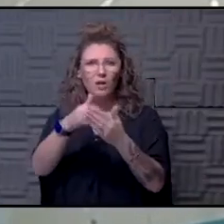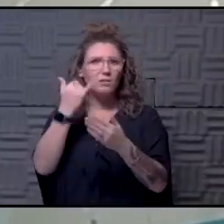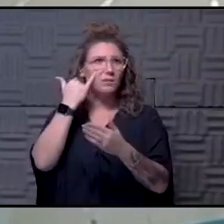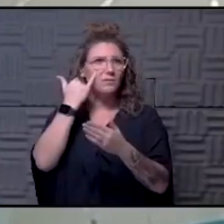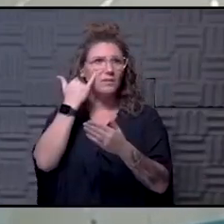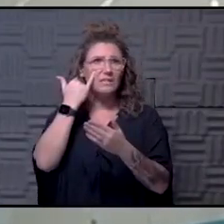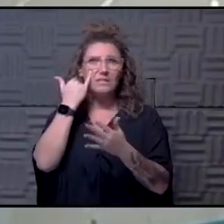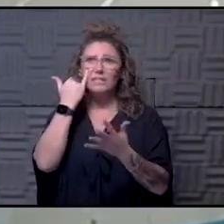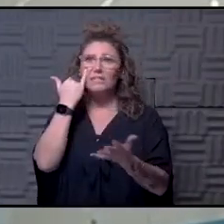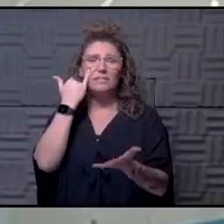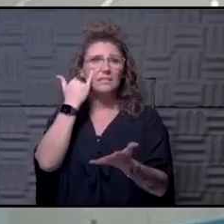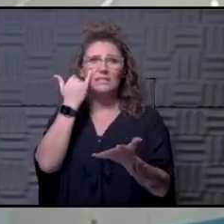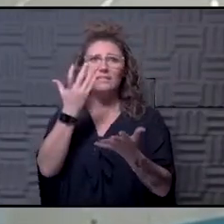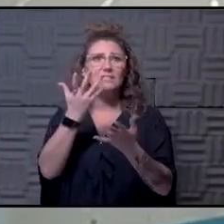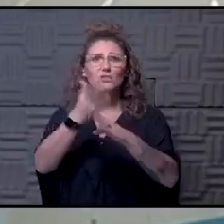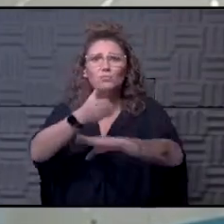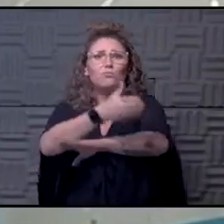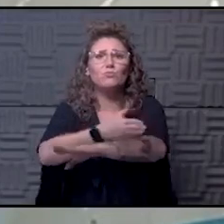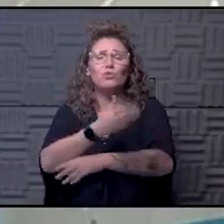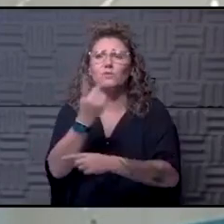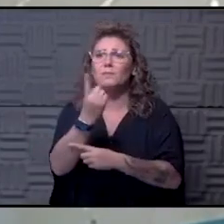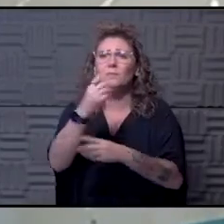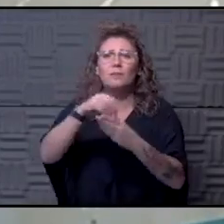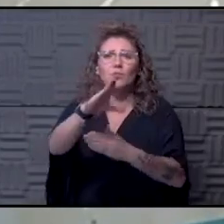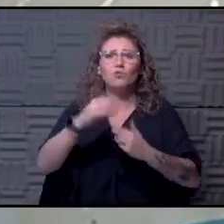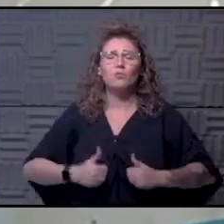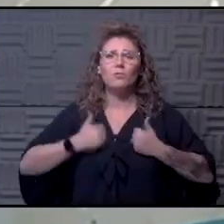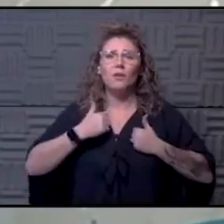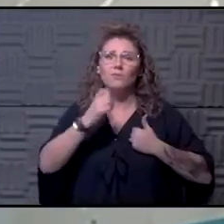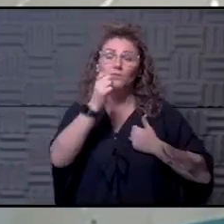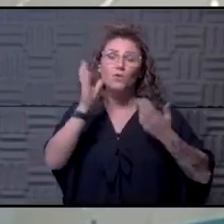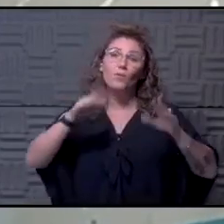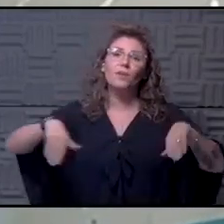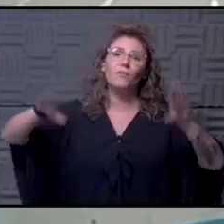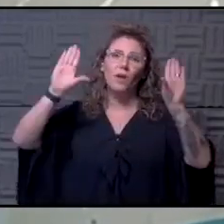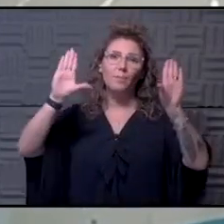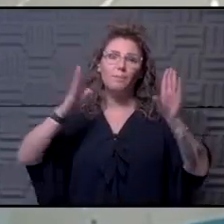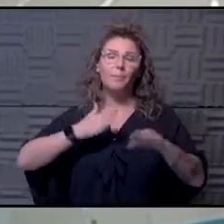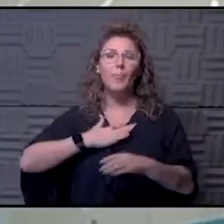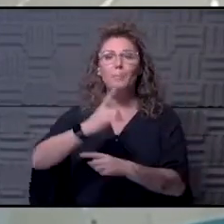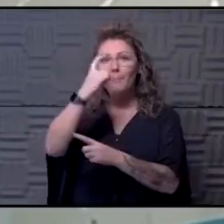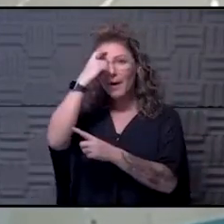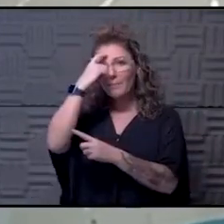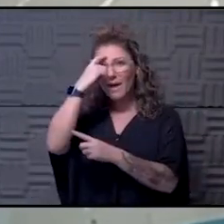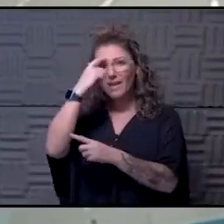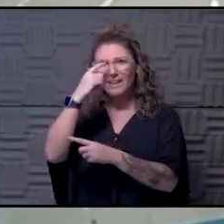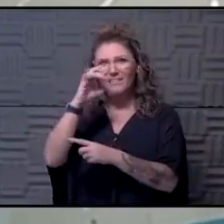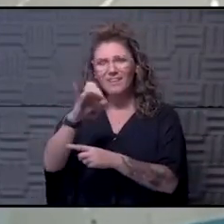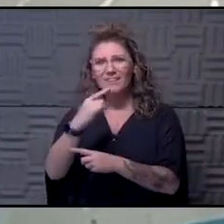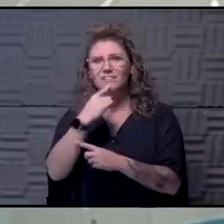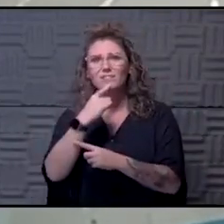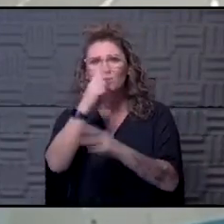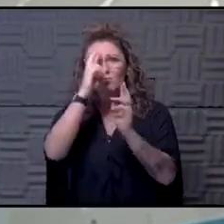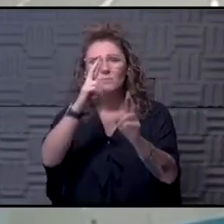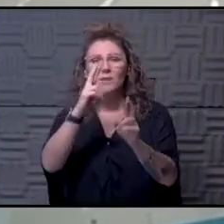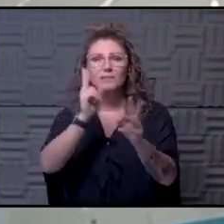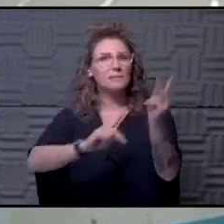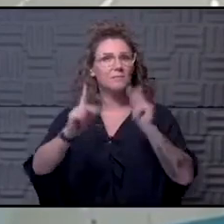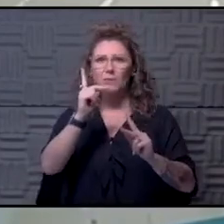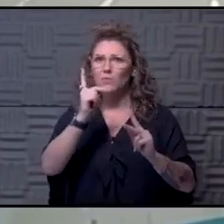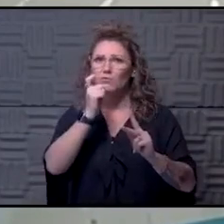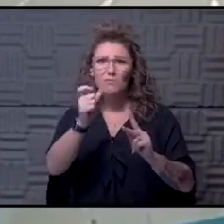somewhere in your life, but don't give up because that just in my mind that disrespects the people that didn't make it